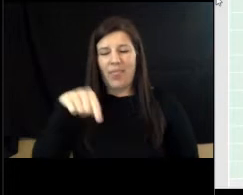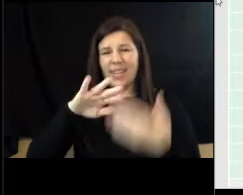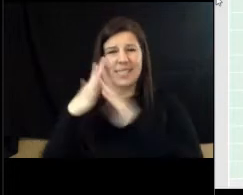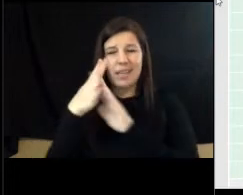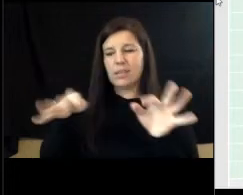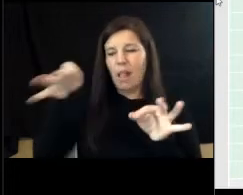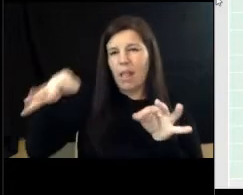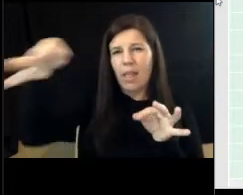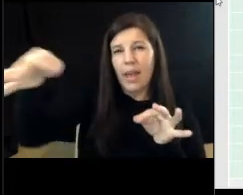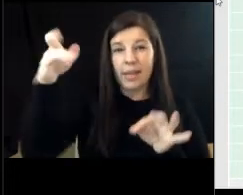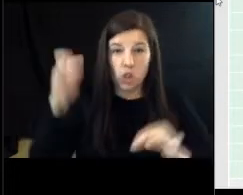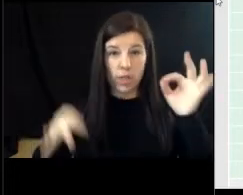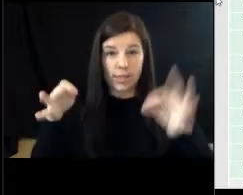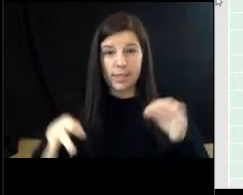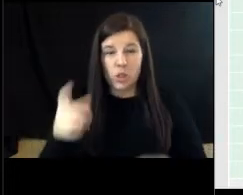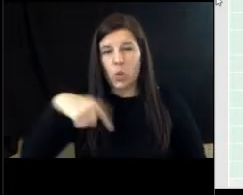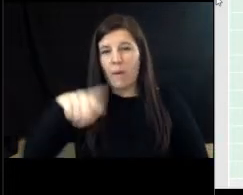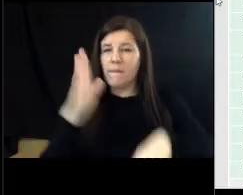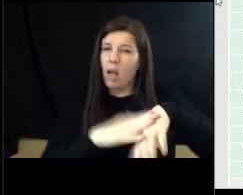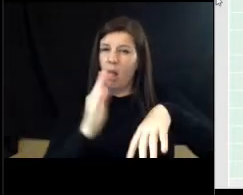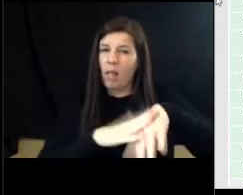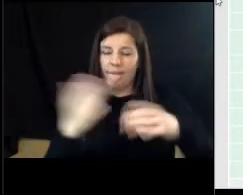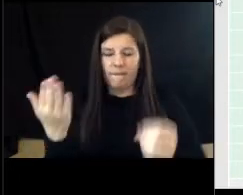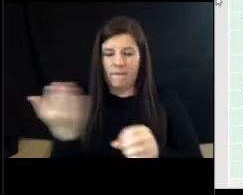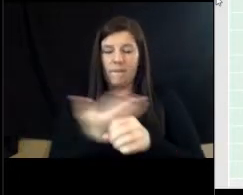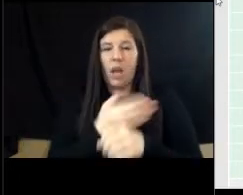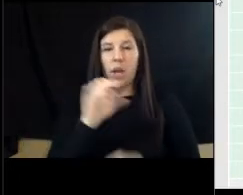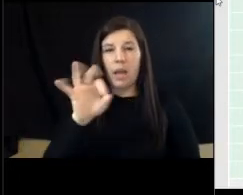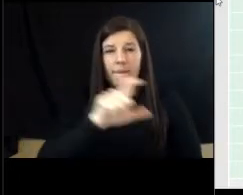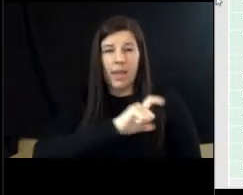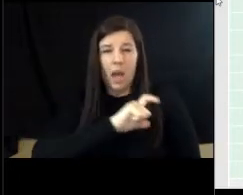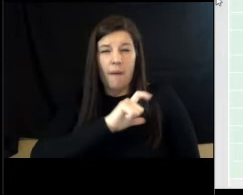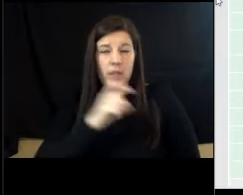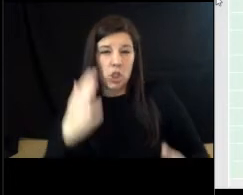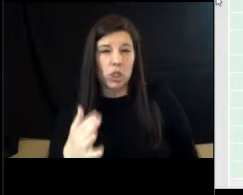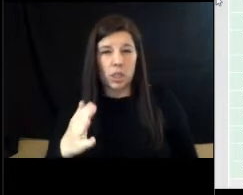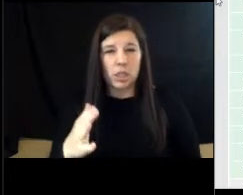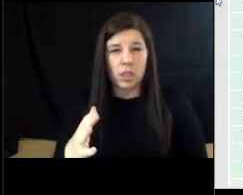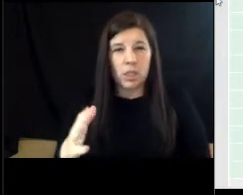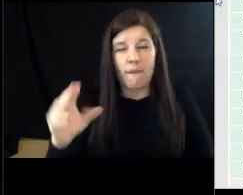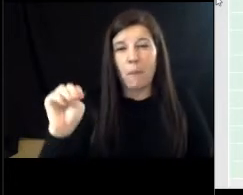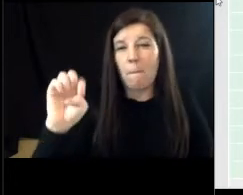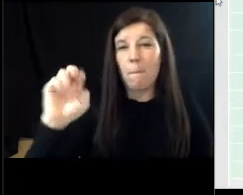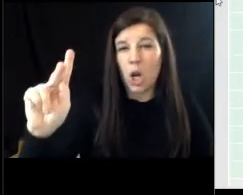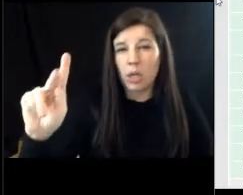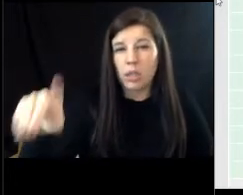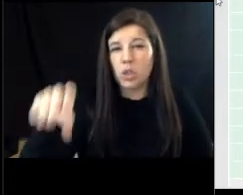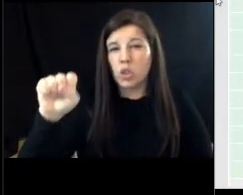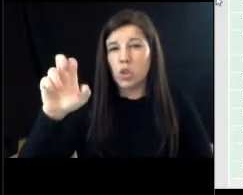We've called for the firing of the officer of Mark's own and we have nothing